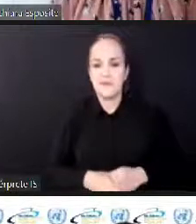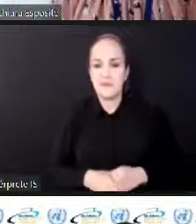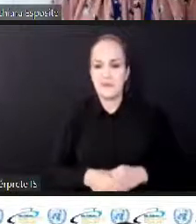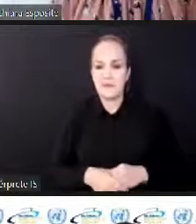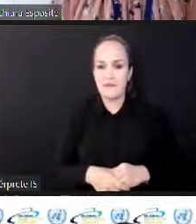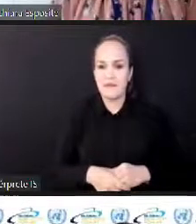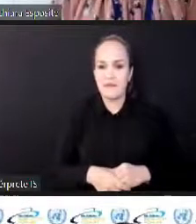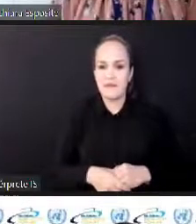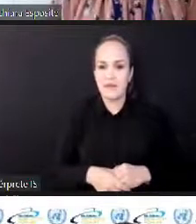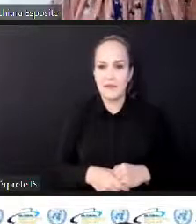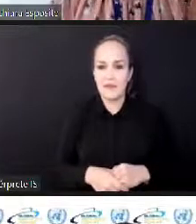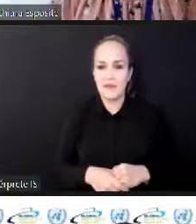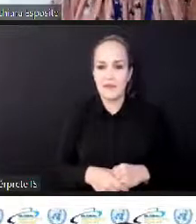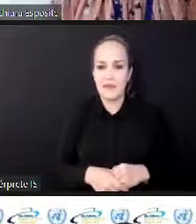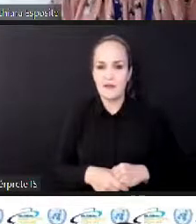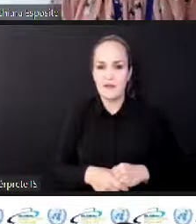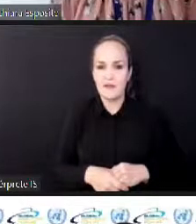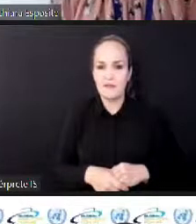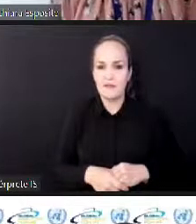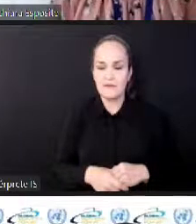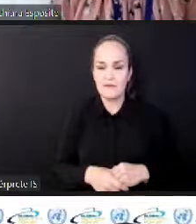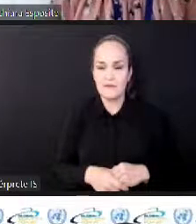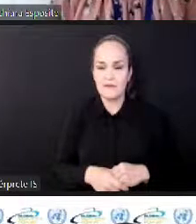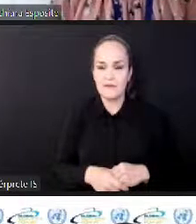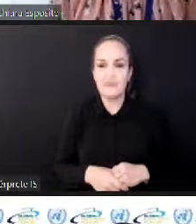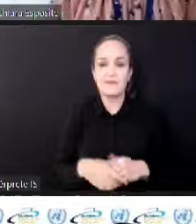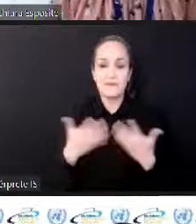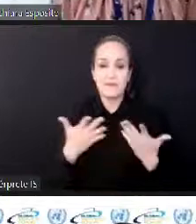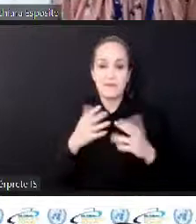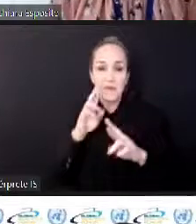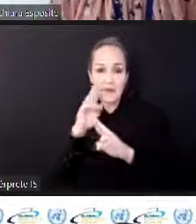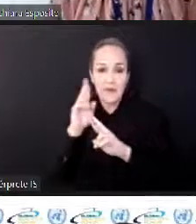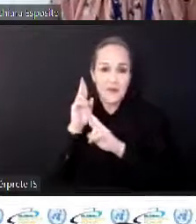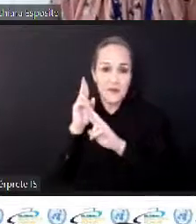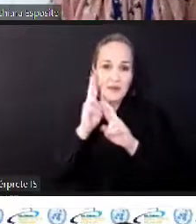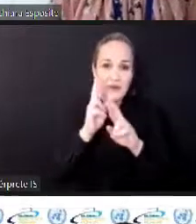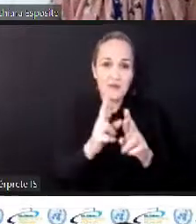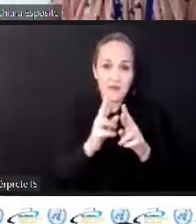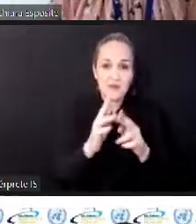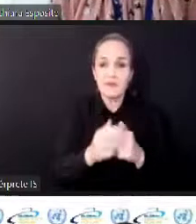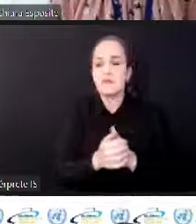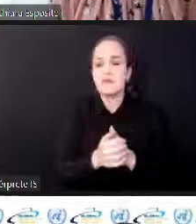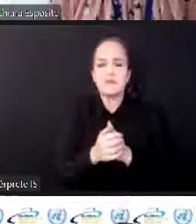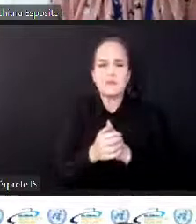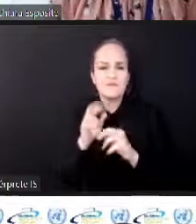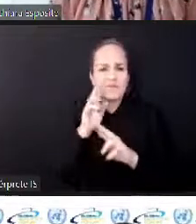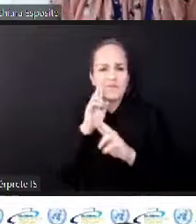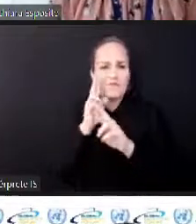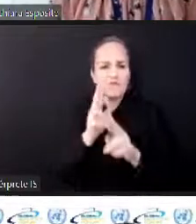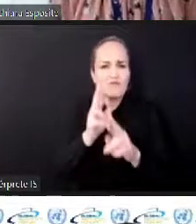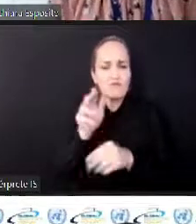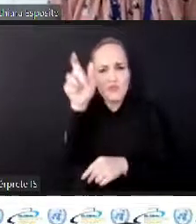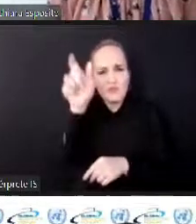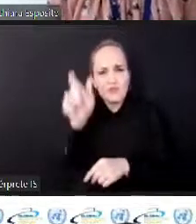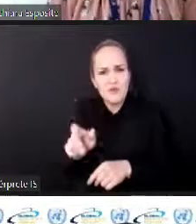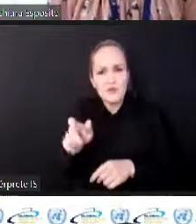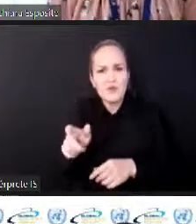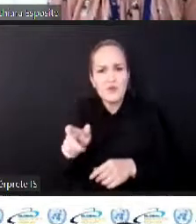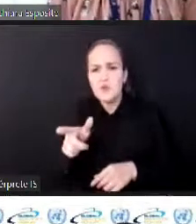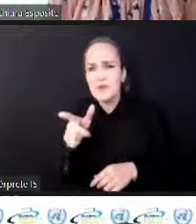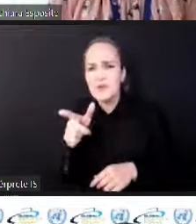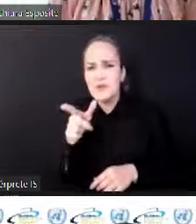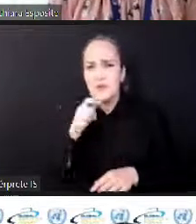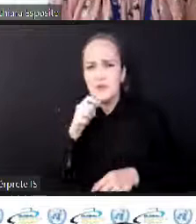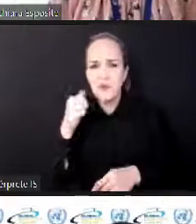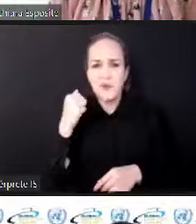George, what you said from the Heva Fund. We are partners. We cooperate together in Kenya. You will